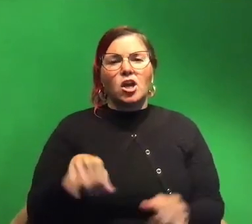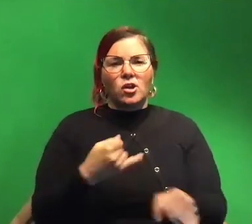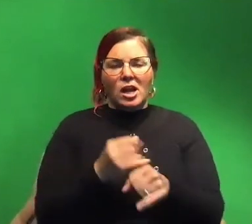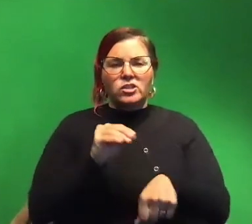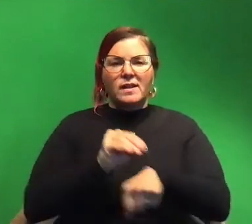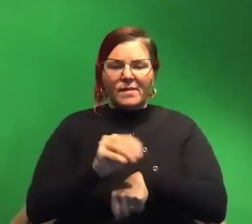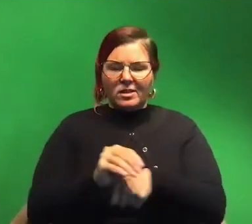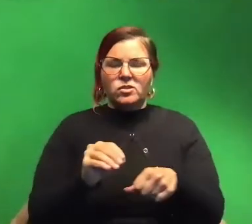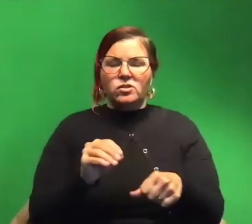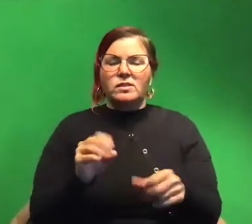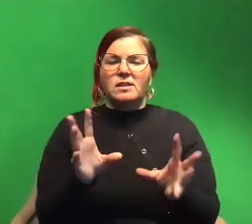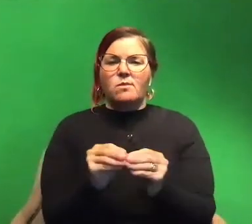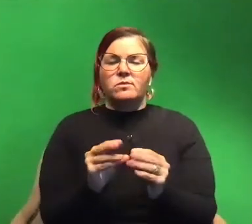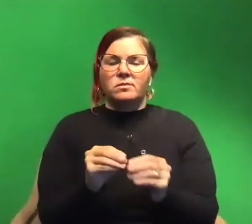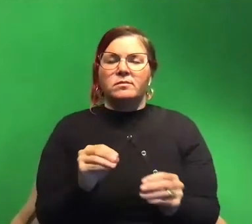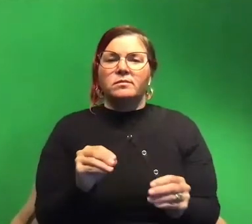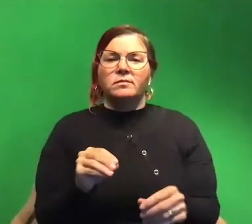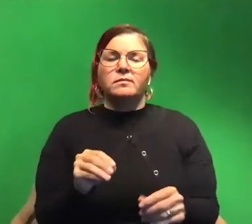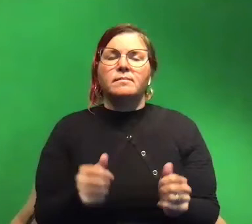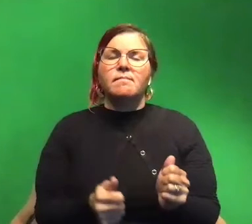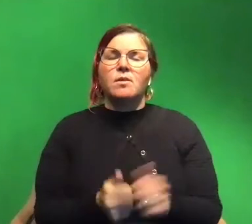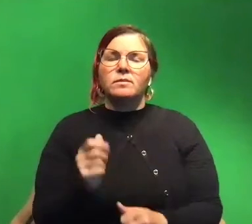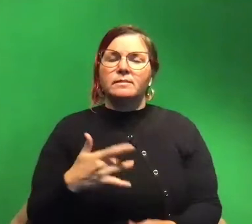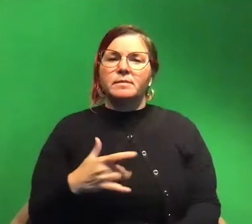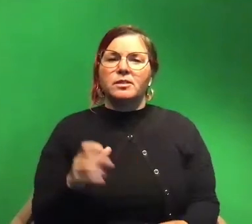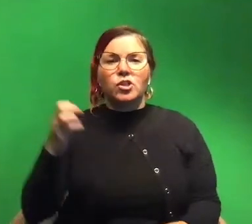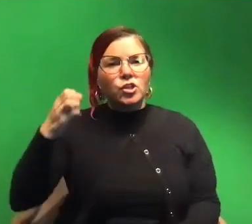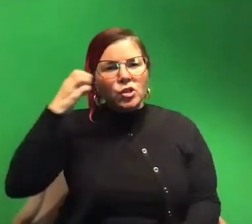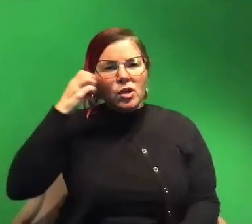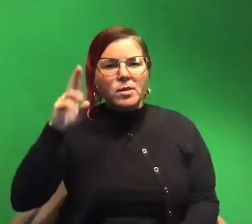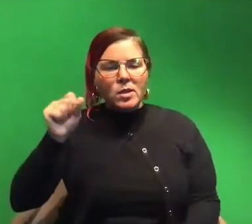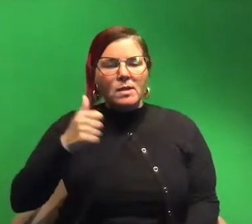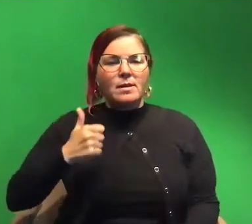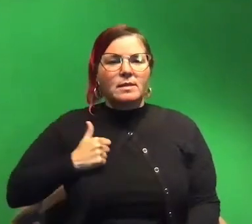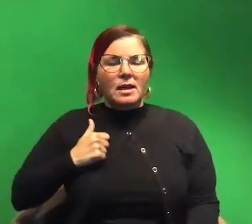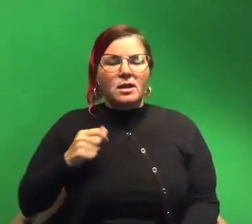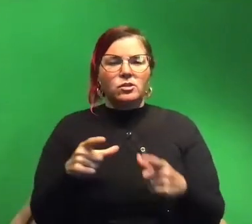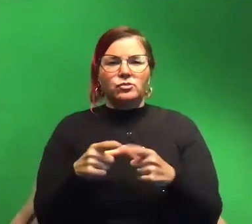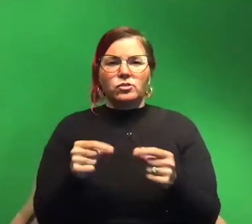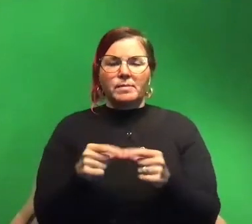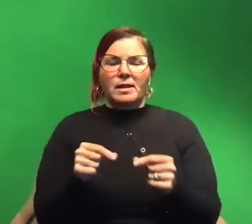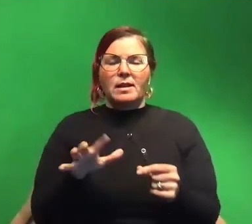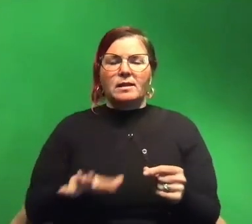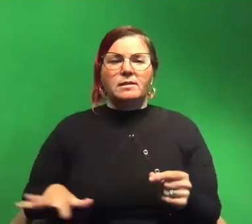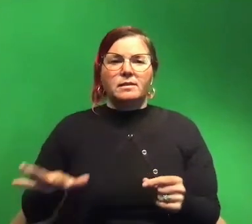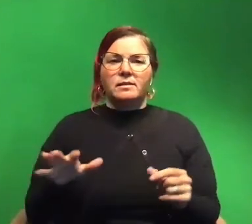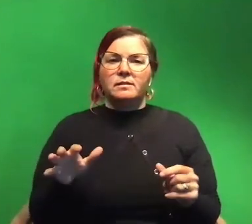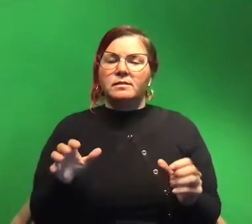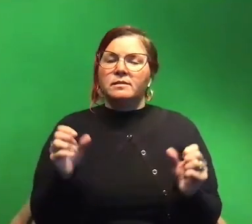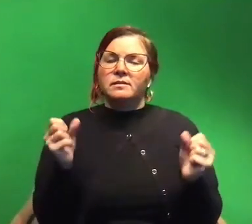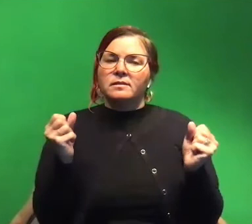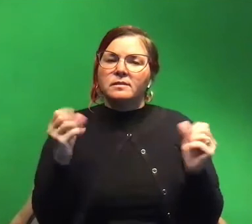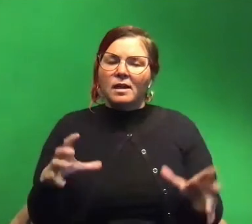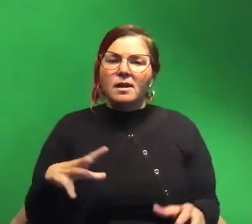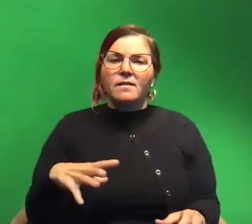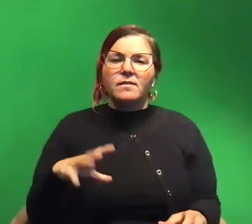council um which is mostly folks from europe the u.s canada japan um there are a ton of cephalopod scientists